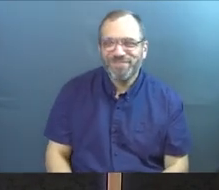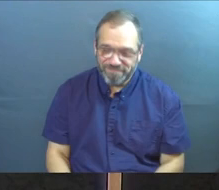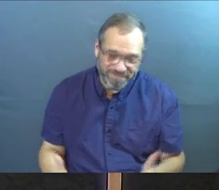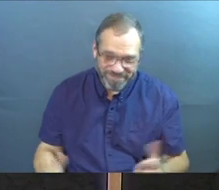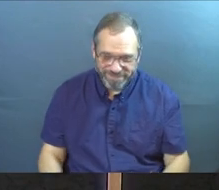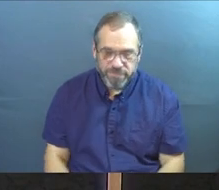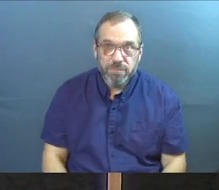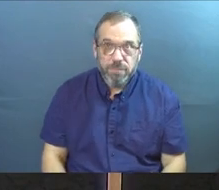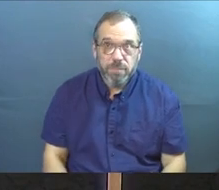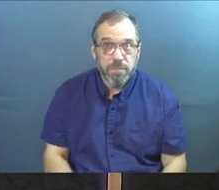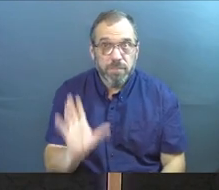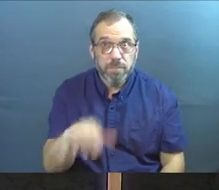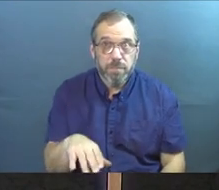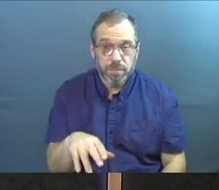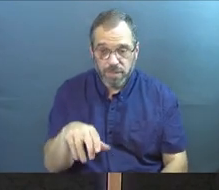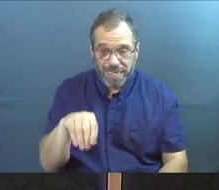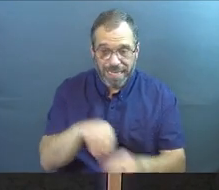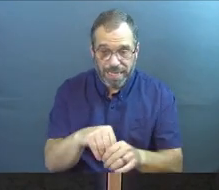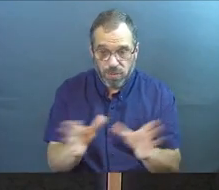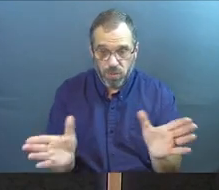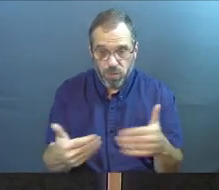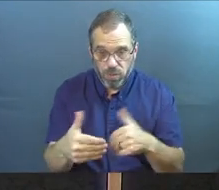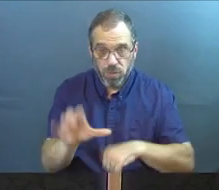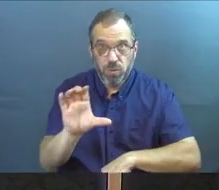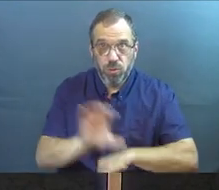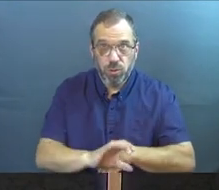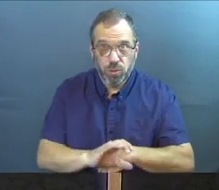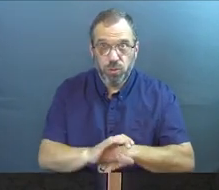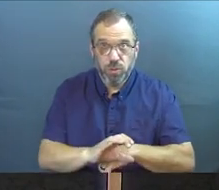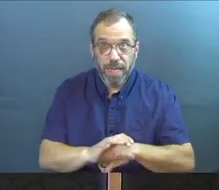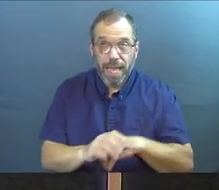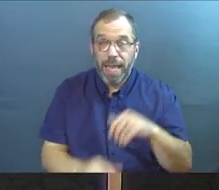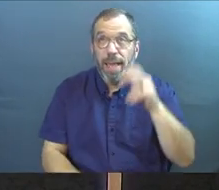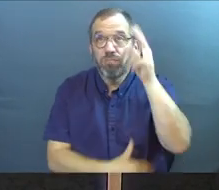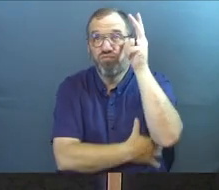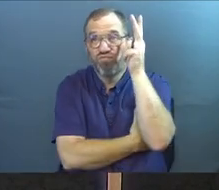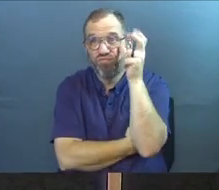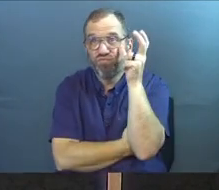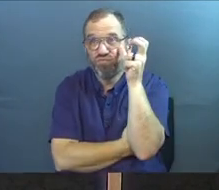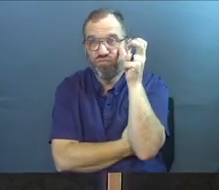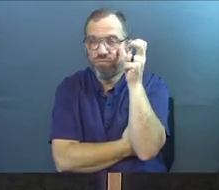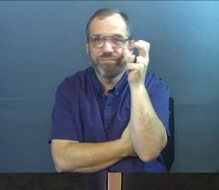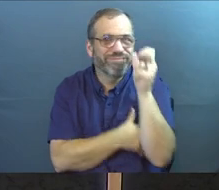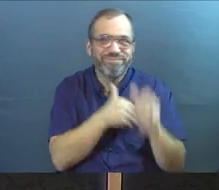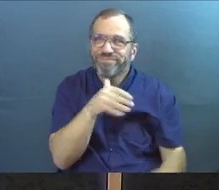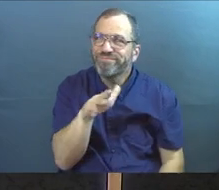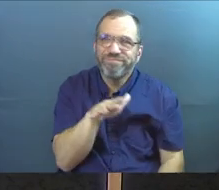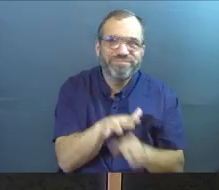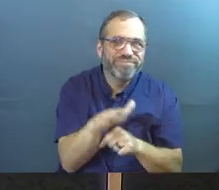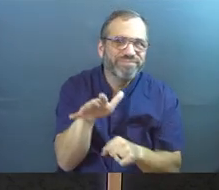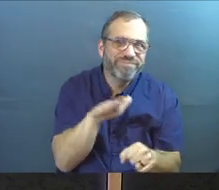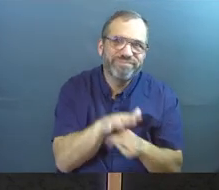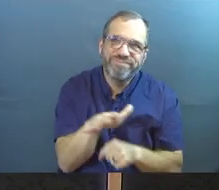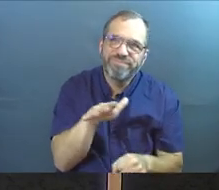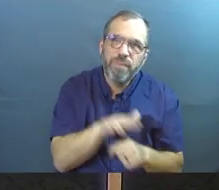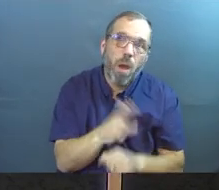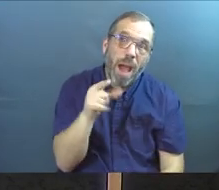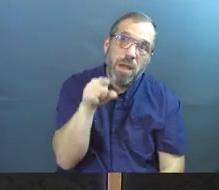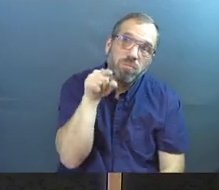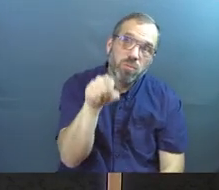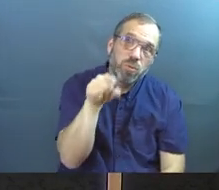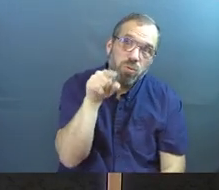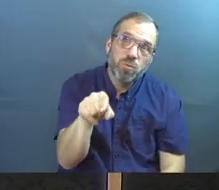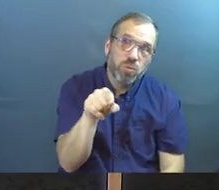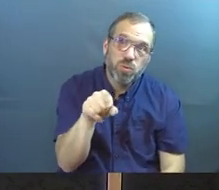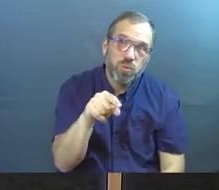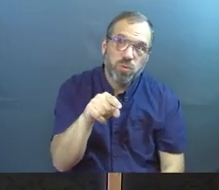But you just need to know that just being in the room and just letting stuff hit your ears is not enough. Because you're the one